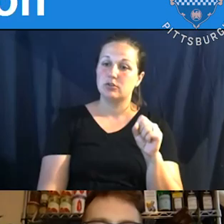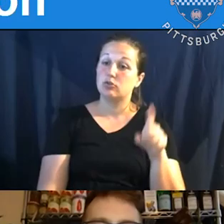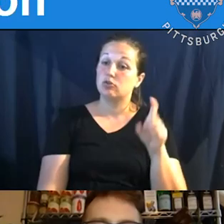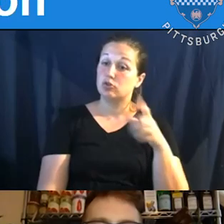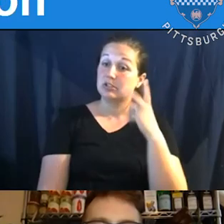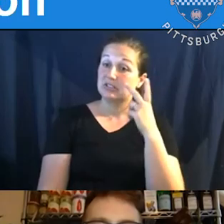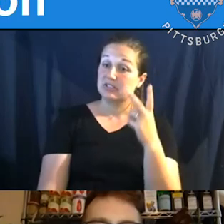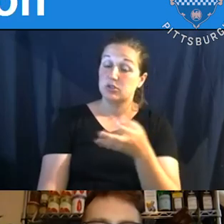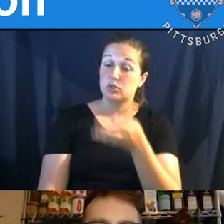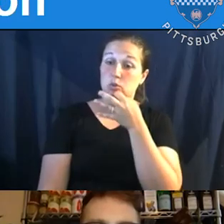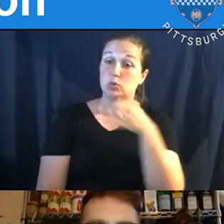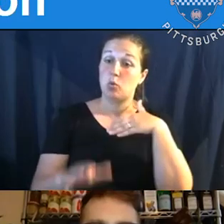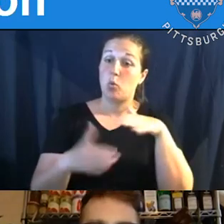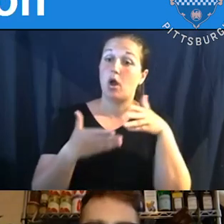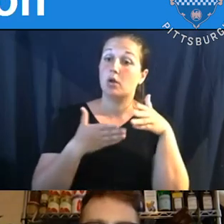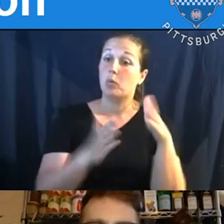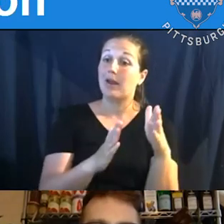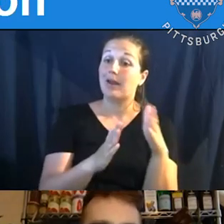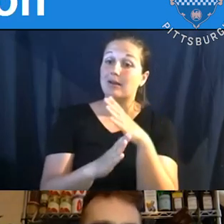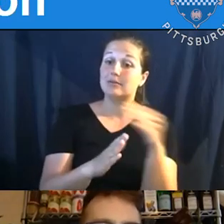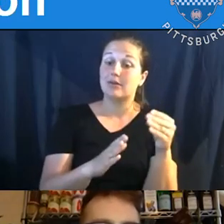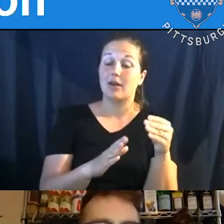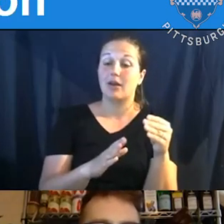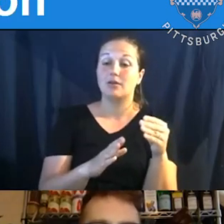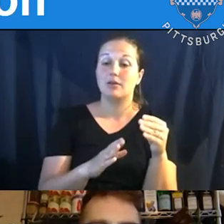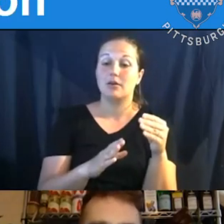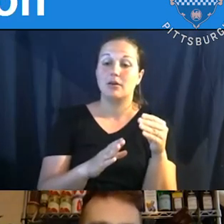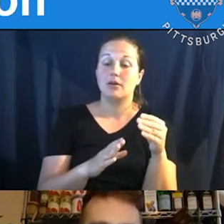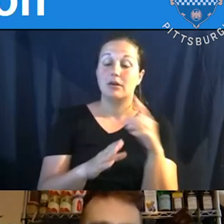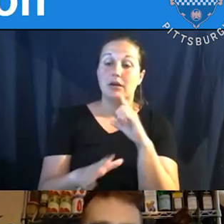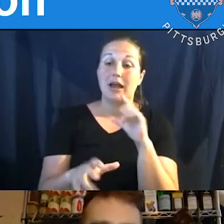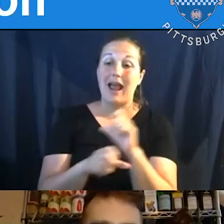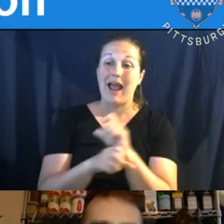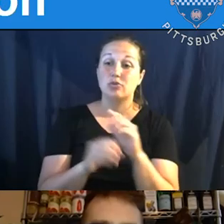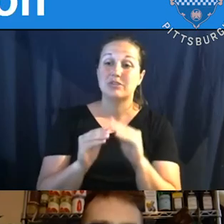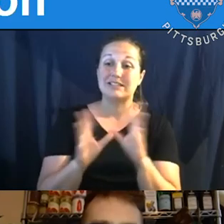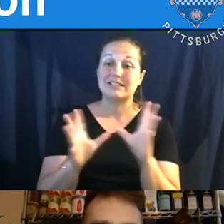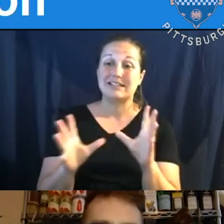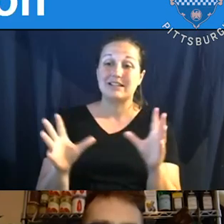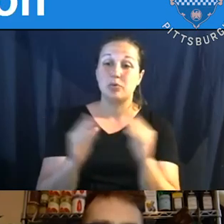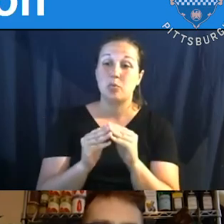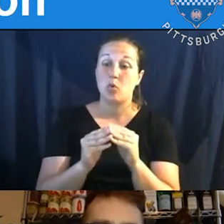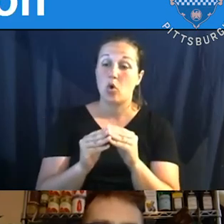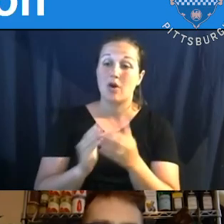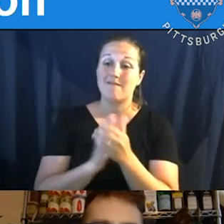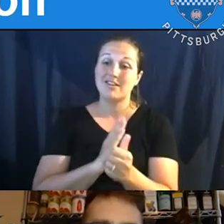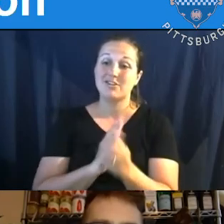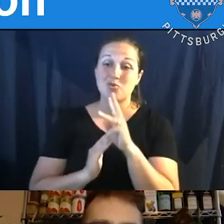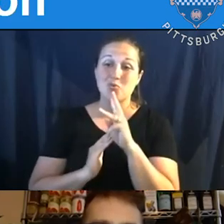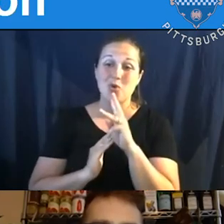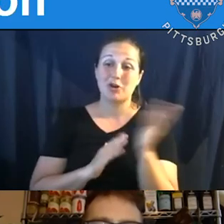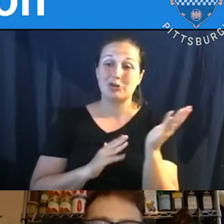walkways, um, in terms of actually having cleaner, more efficient water delivery in that part of the city.